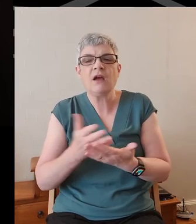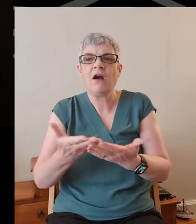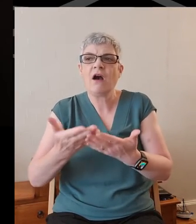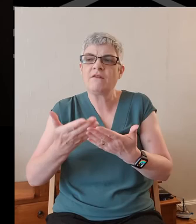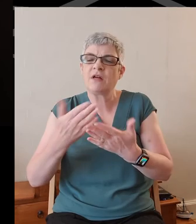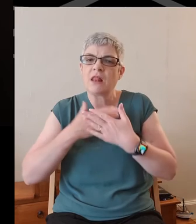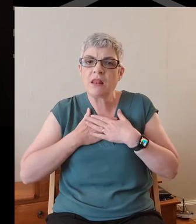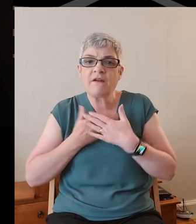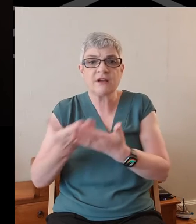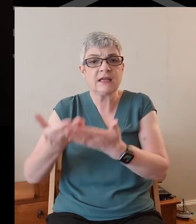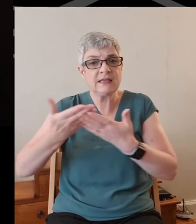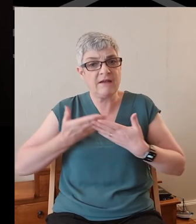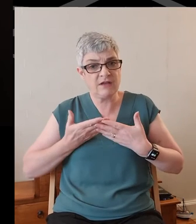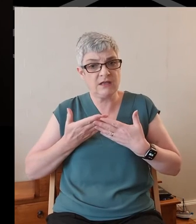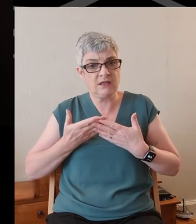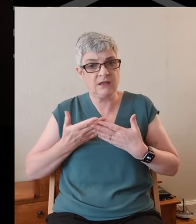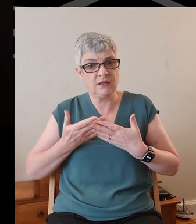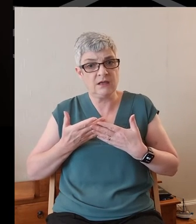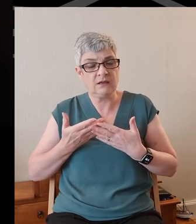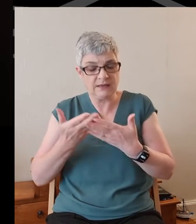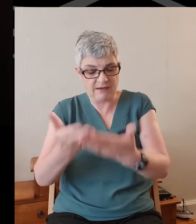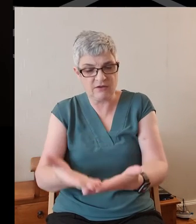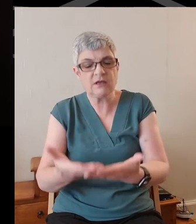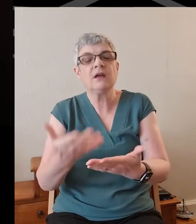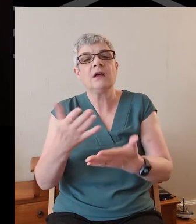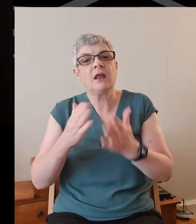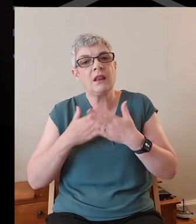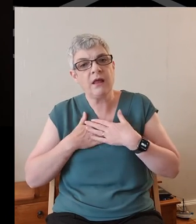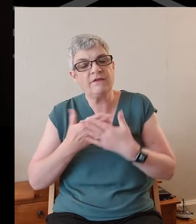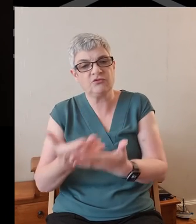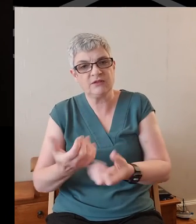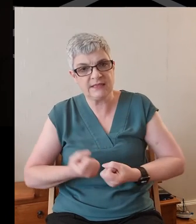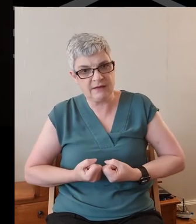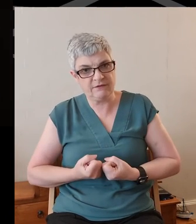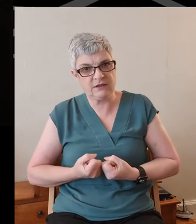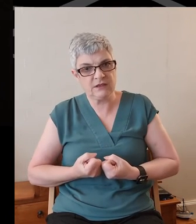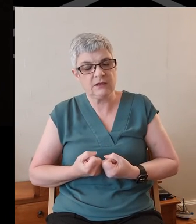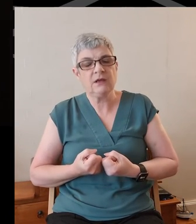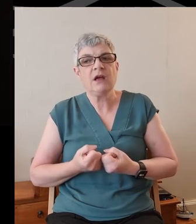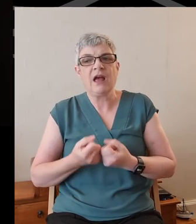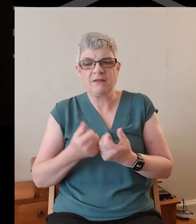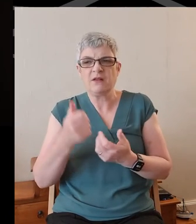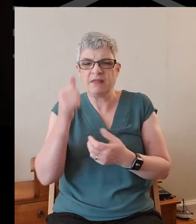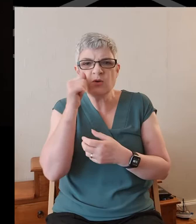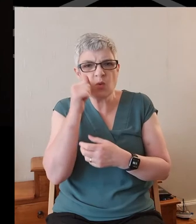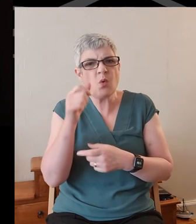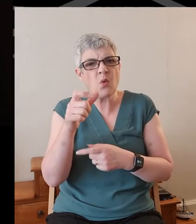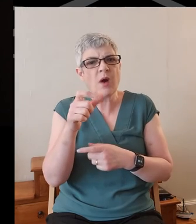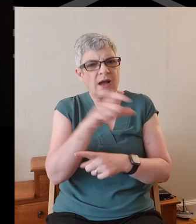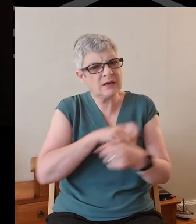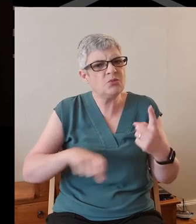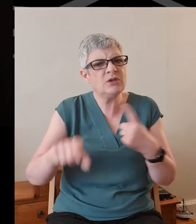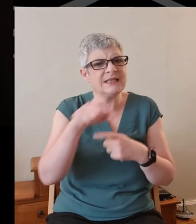received. May they know a community of loving and caring people with and among them.